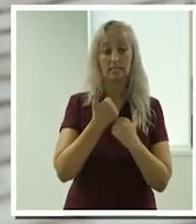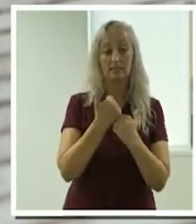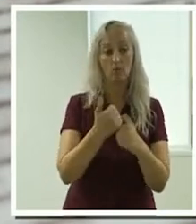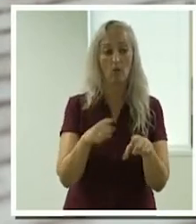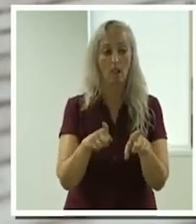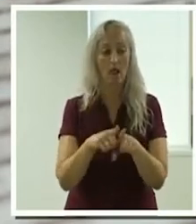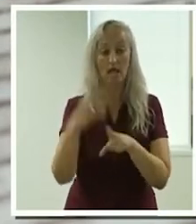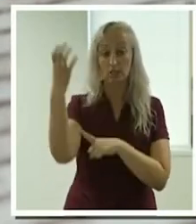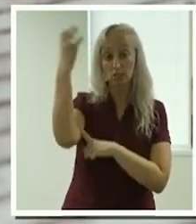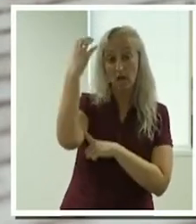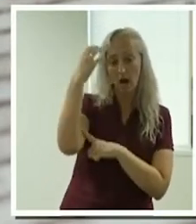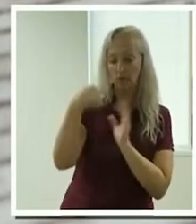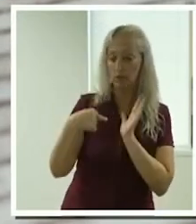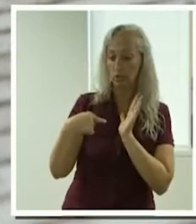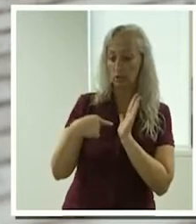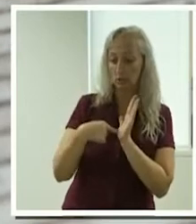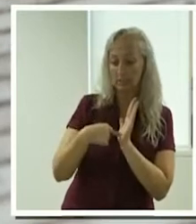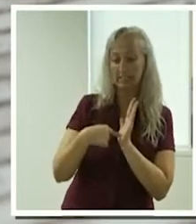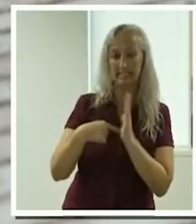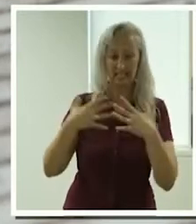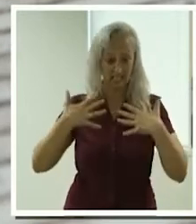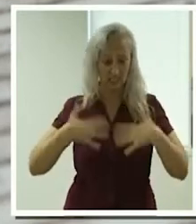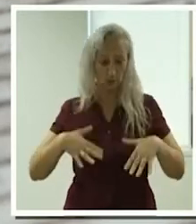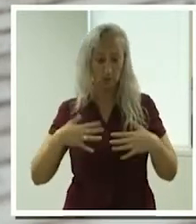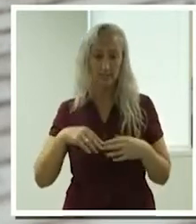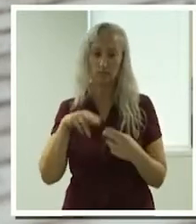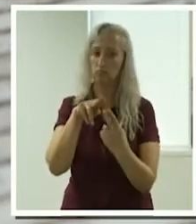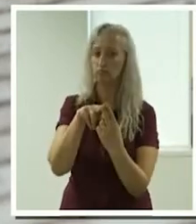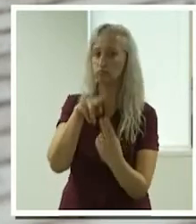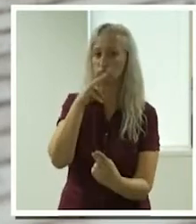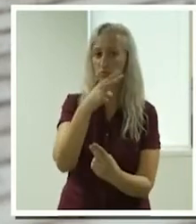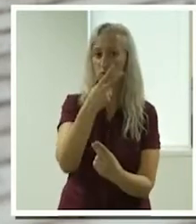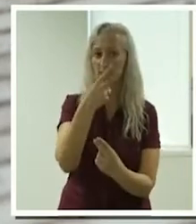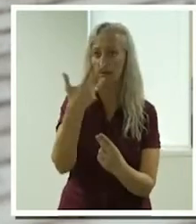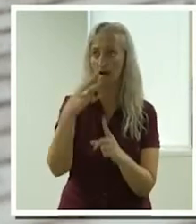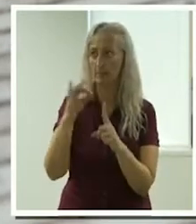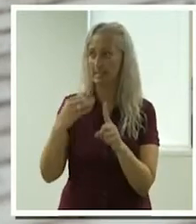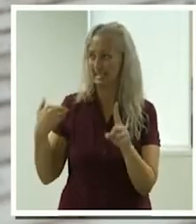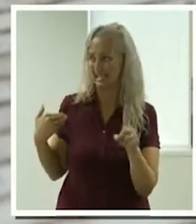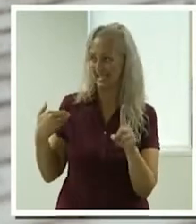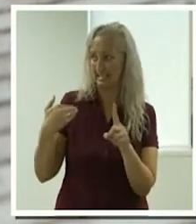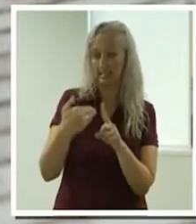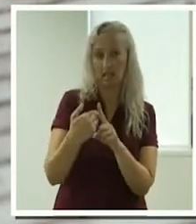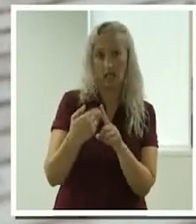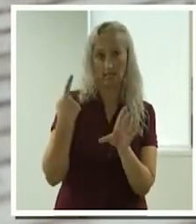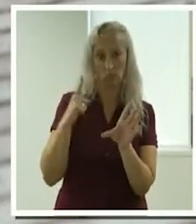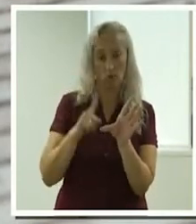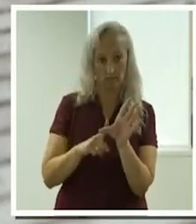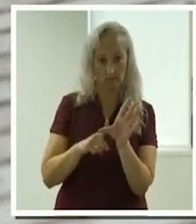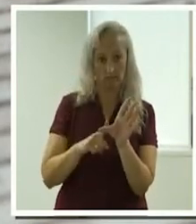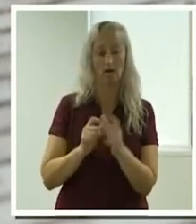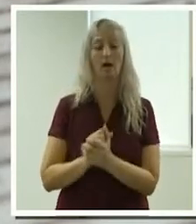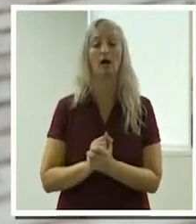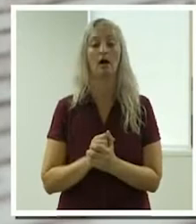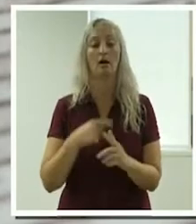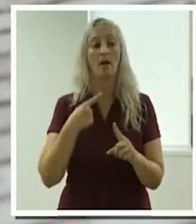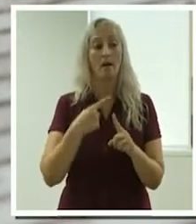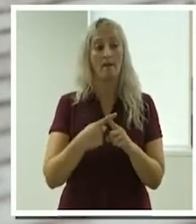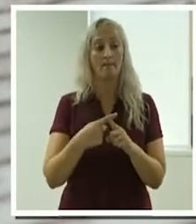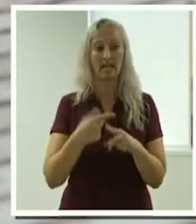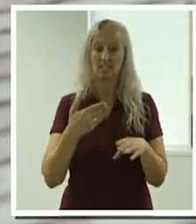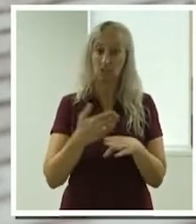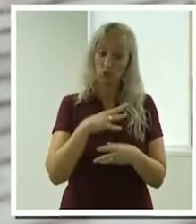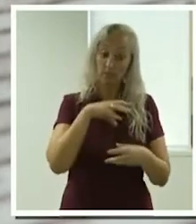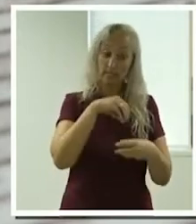toileting and dressing has increased by about 29% since October 2021, whilst jobs requiring meal preparation and